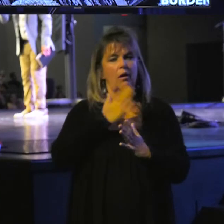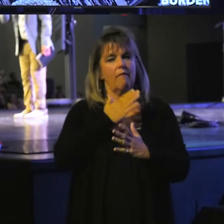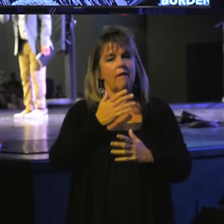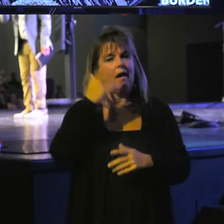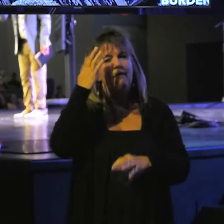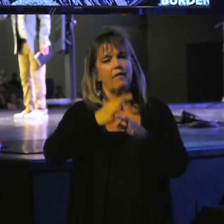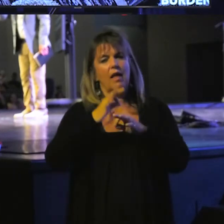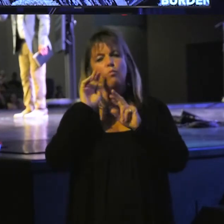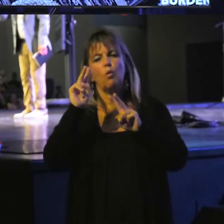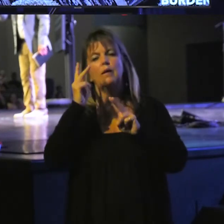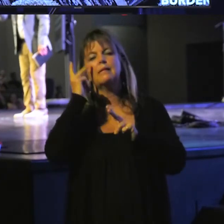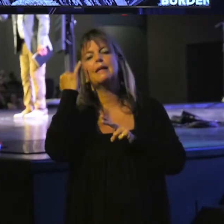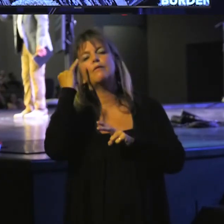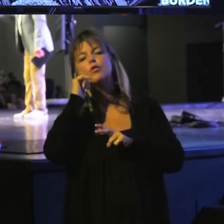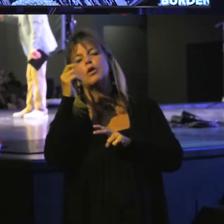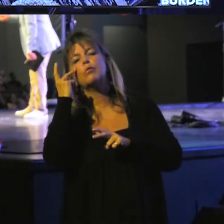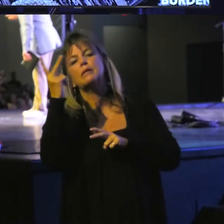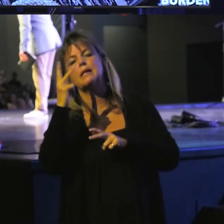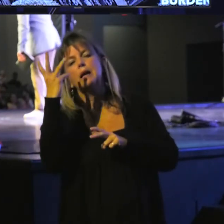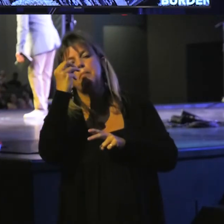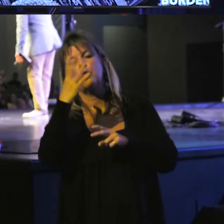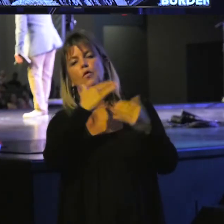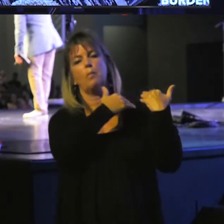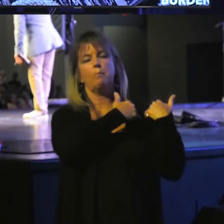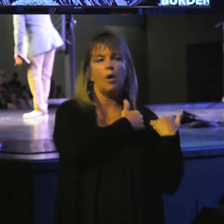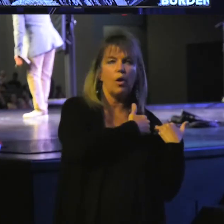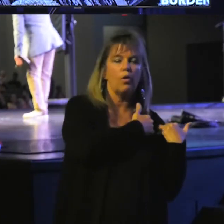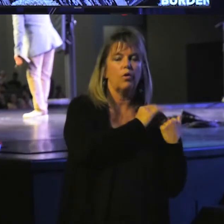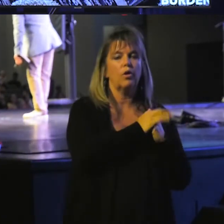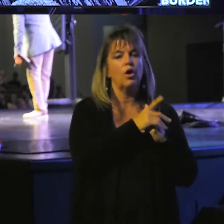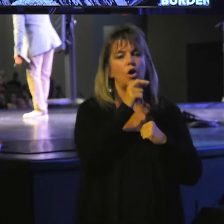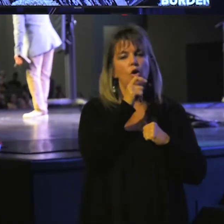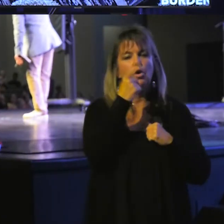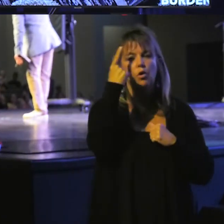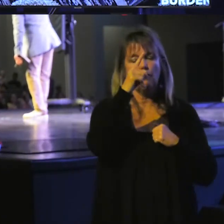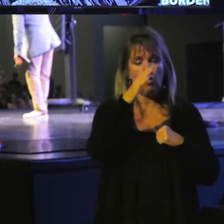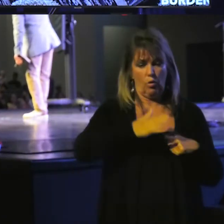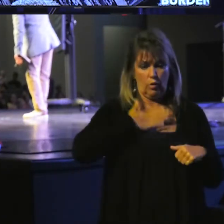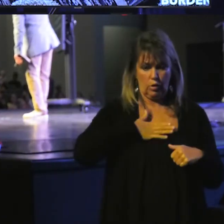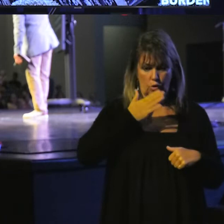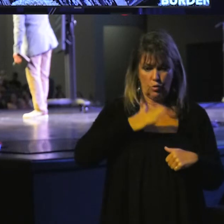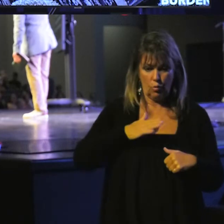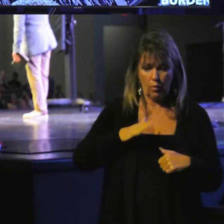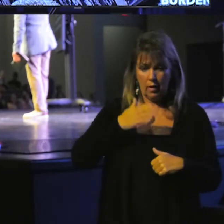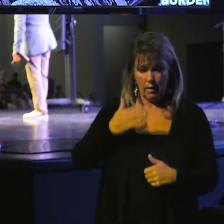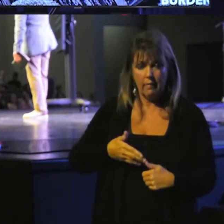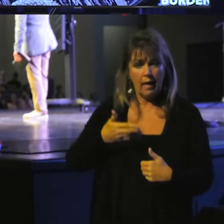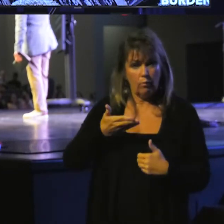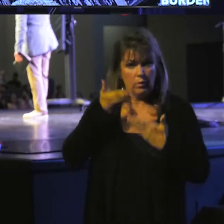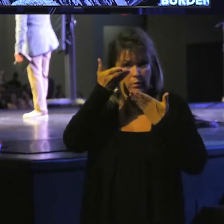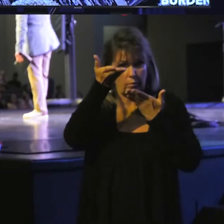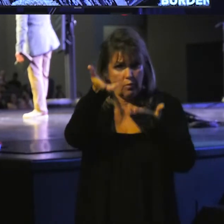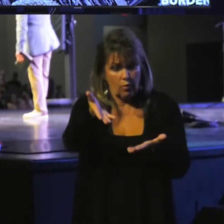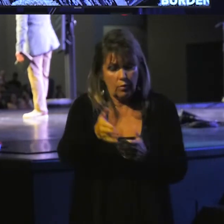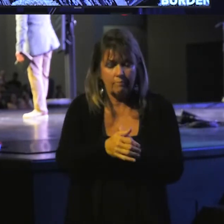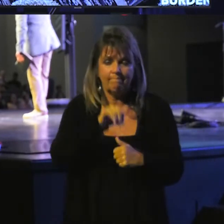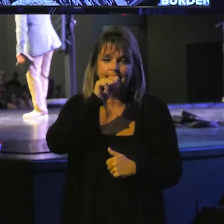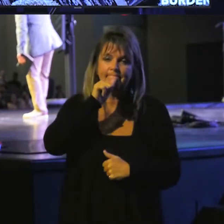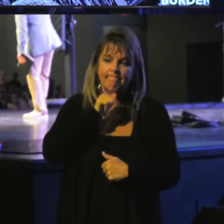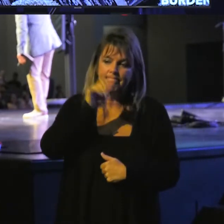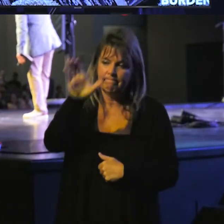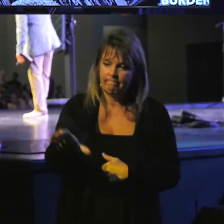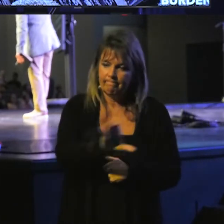see if you don't see a beautiful burden, who for the joy that was set before him endured the cross,